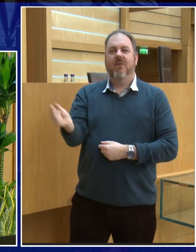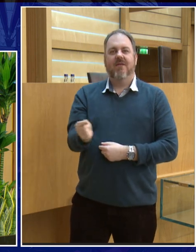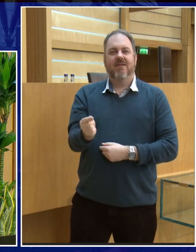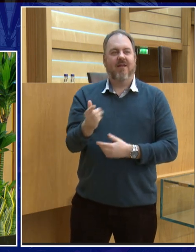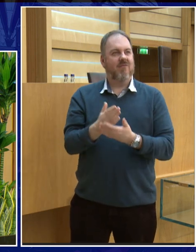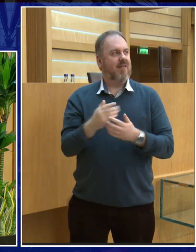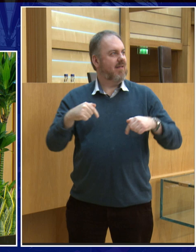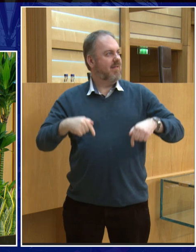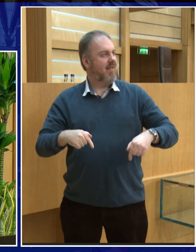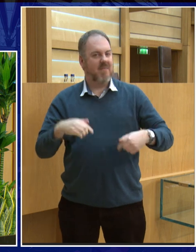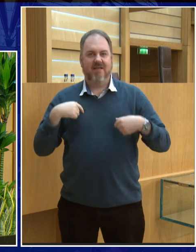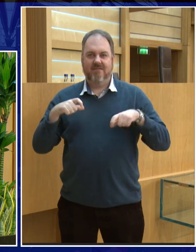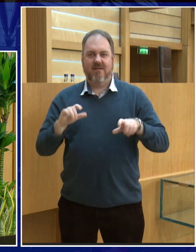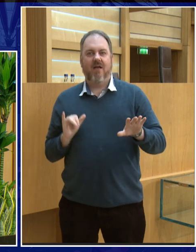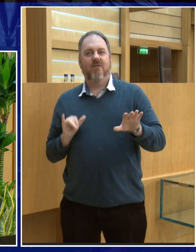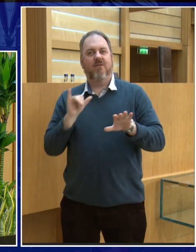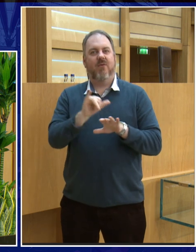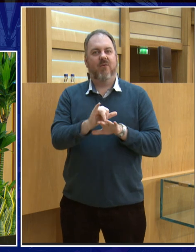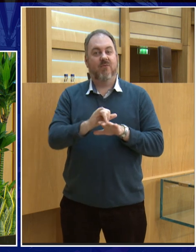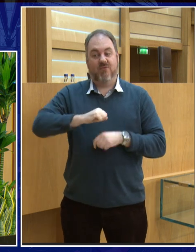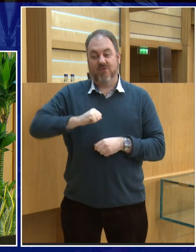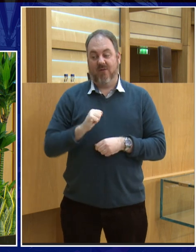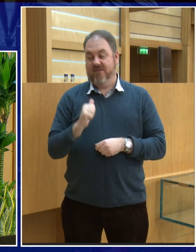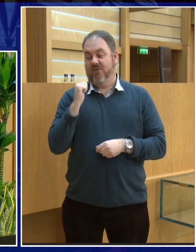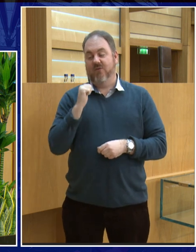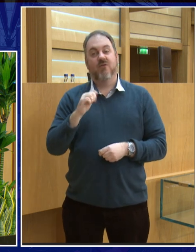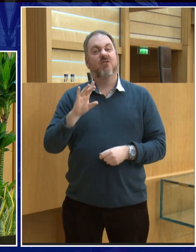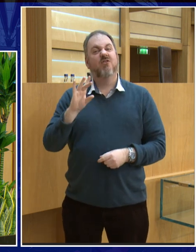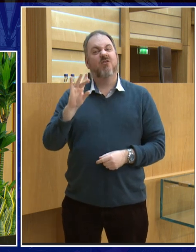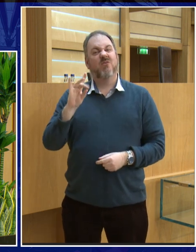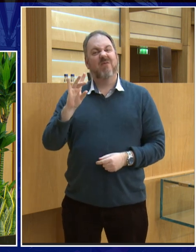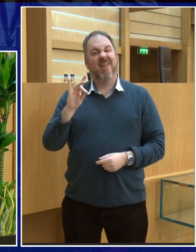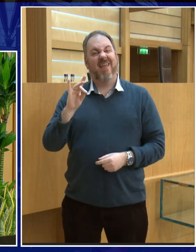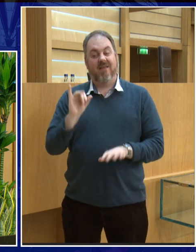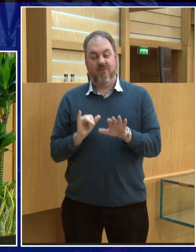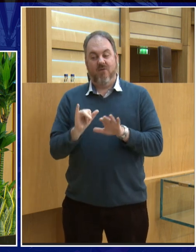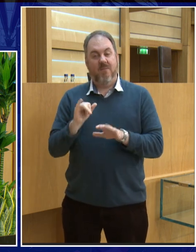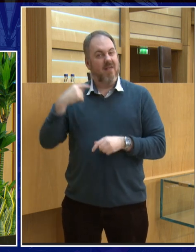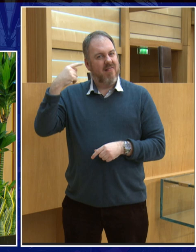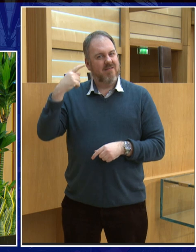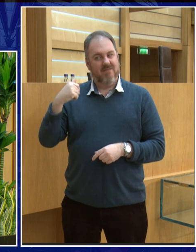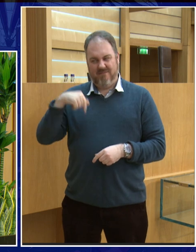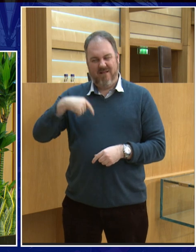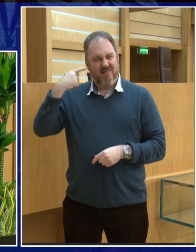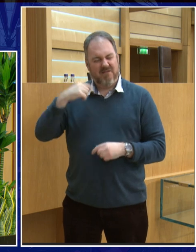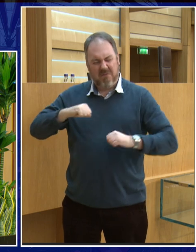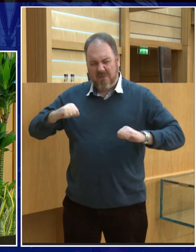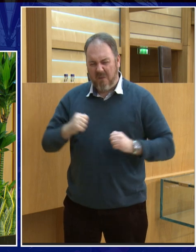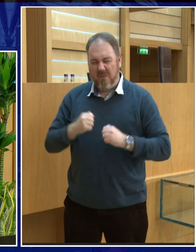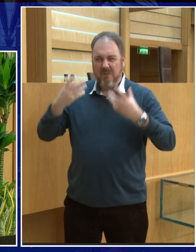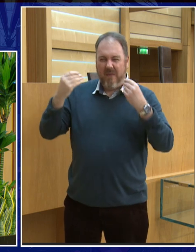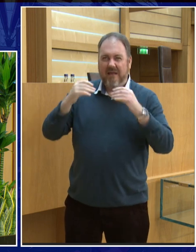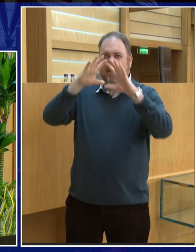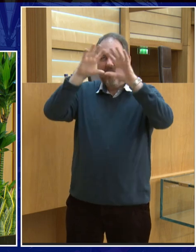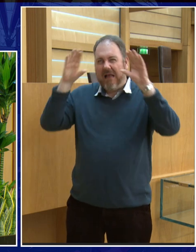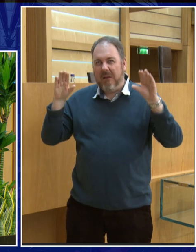for a few days now because we flew up on Tuesday. And when we left London, it was cold, it was wet, and it was horrible.